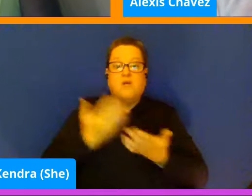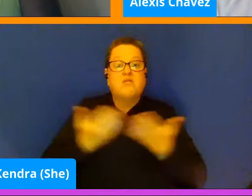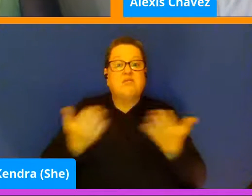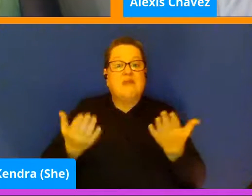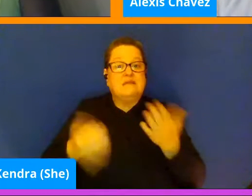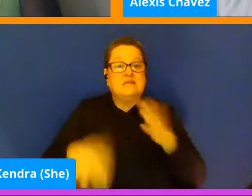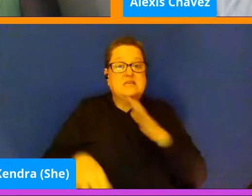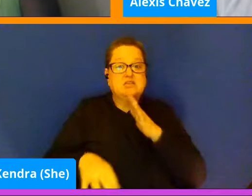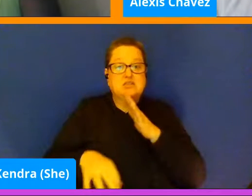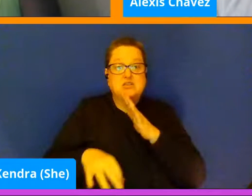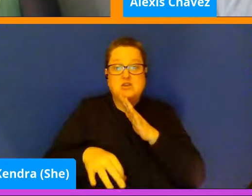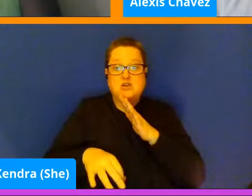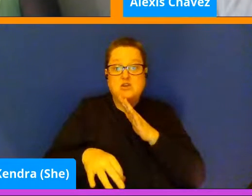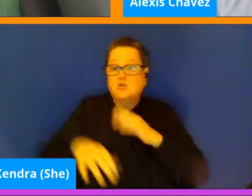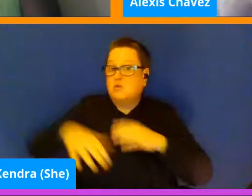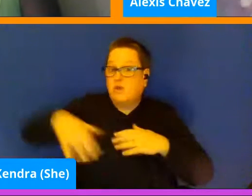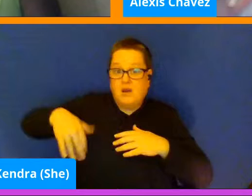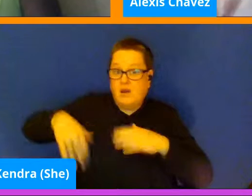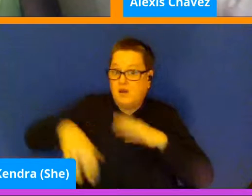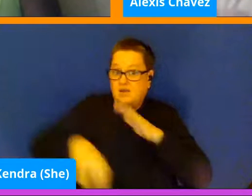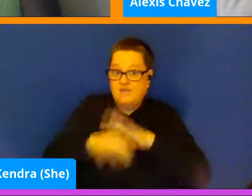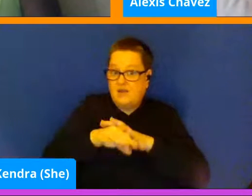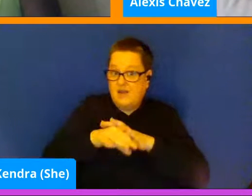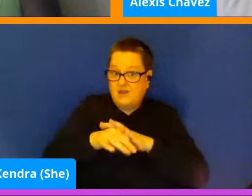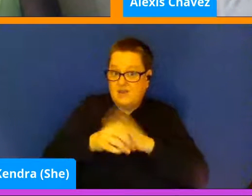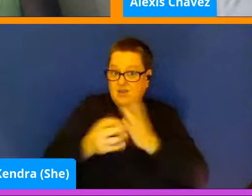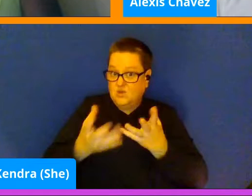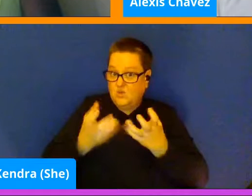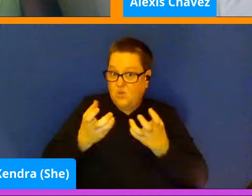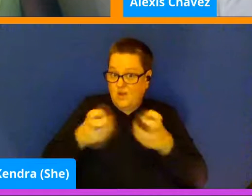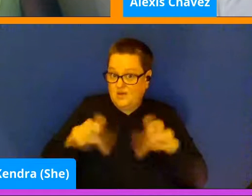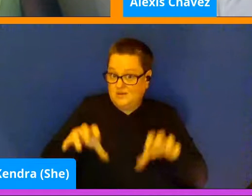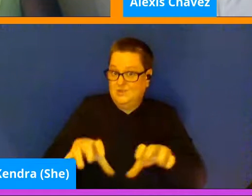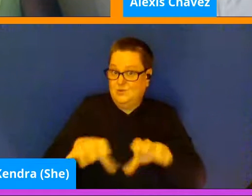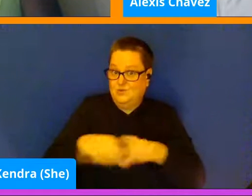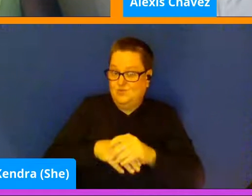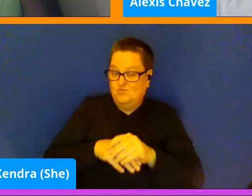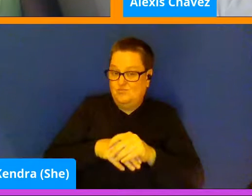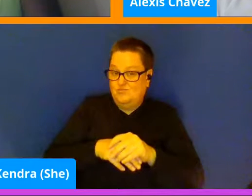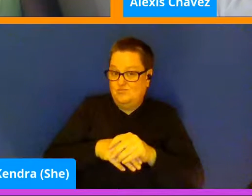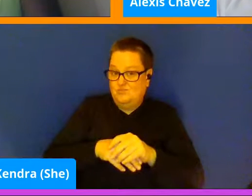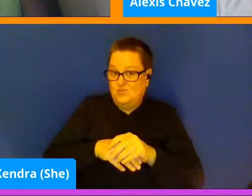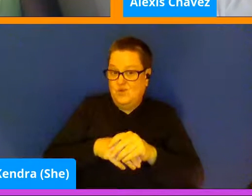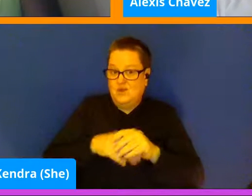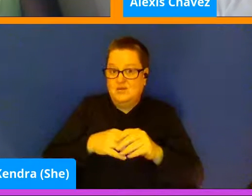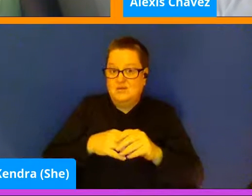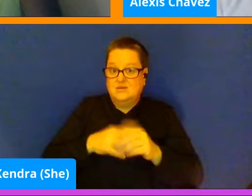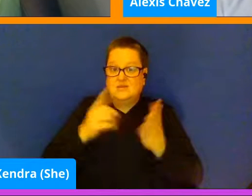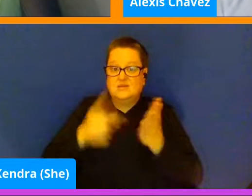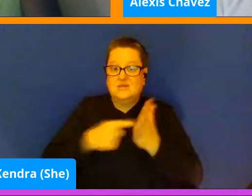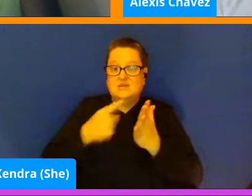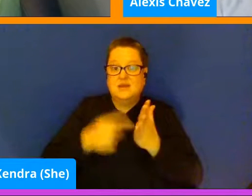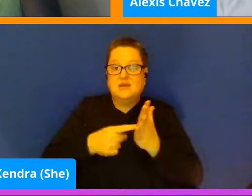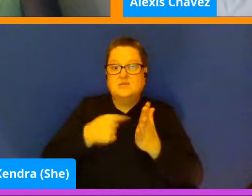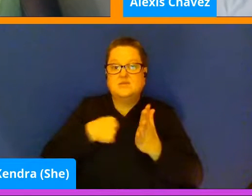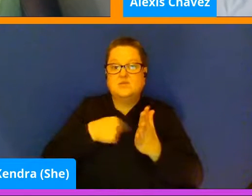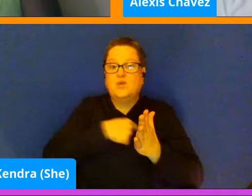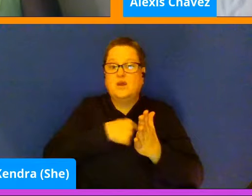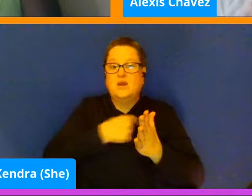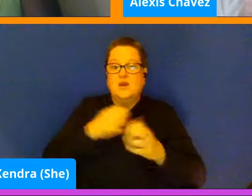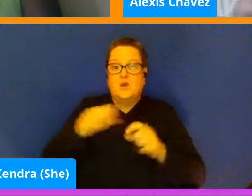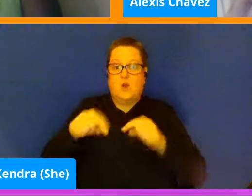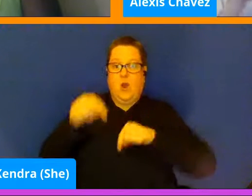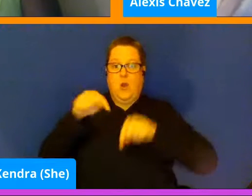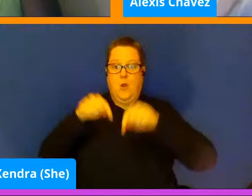you will like to do. And we can use all of these things. Sometimes we like to go back to things that we used to do that we